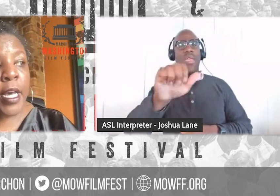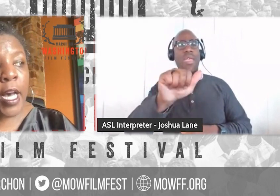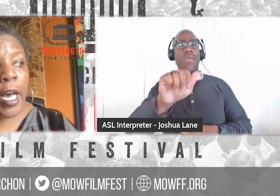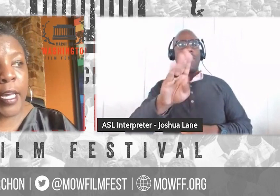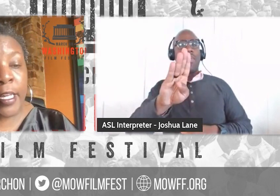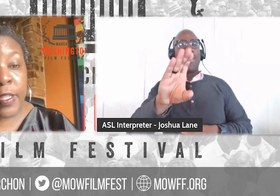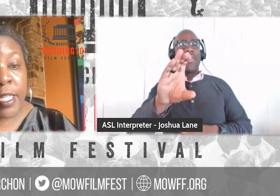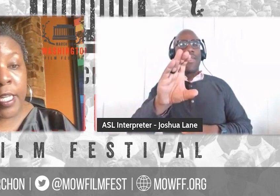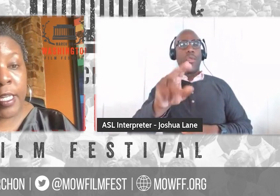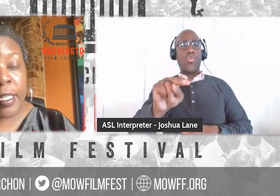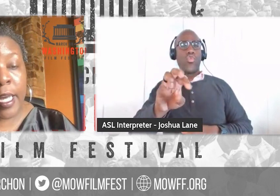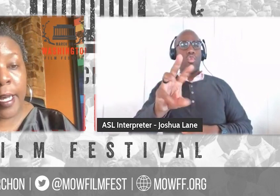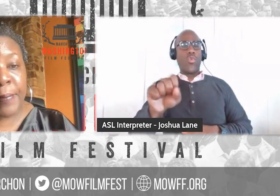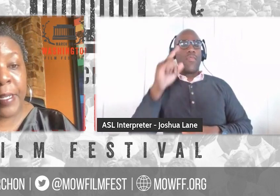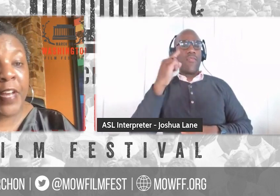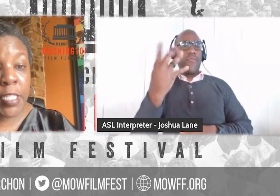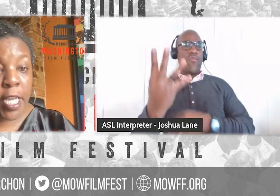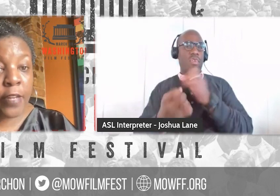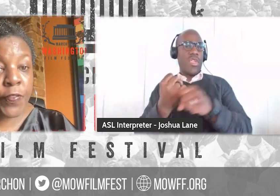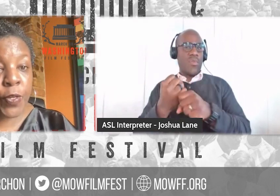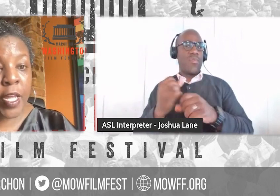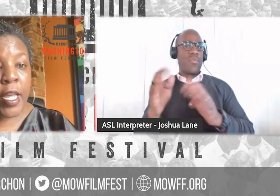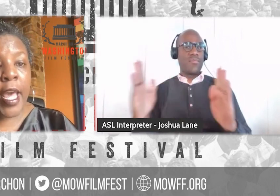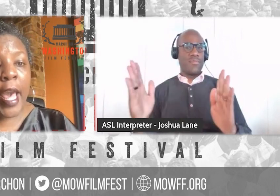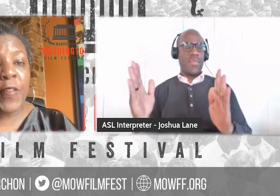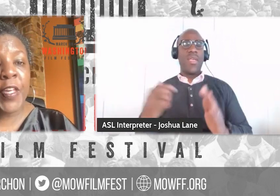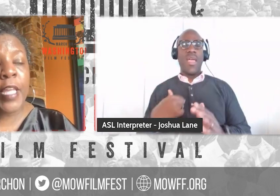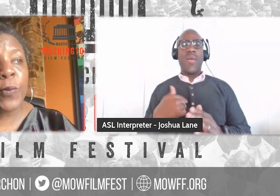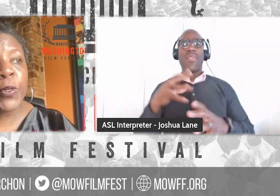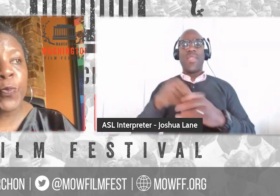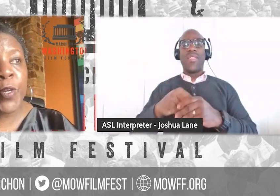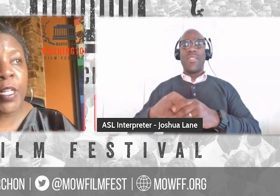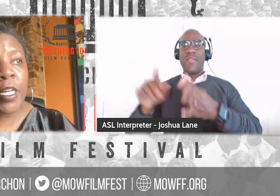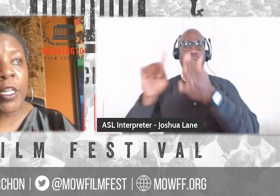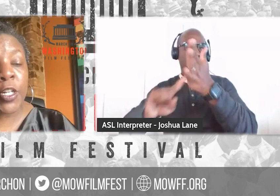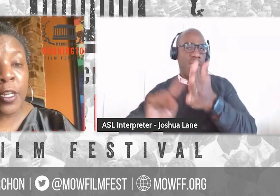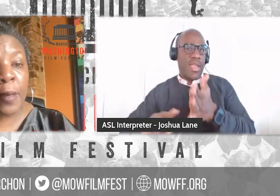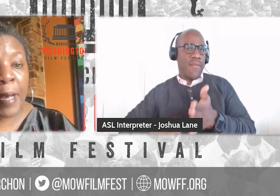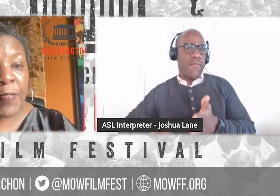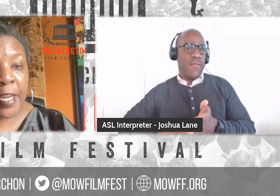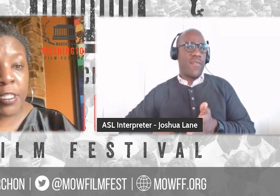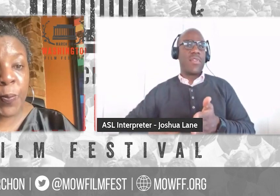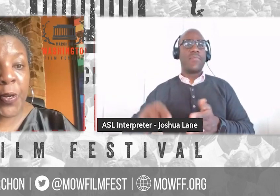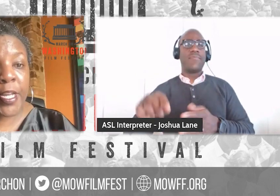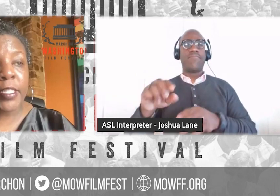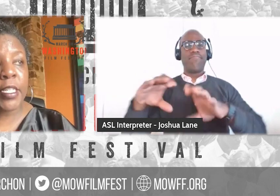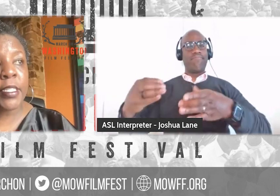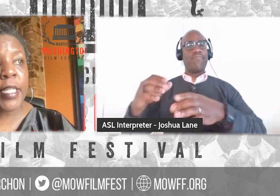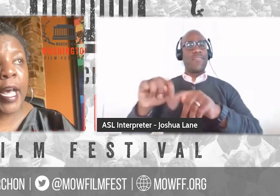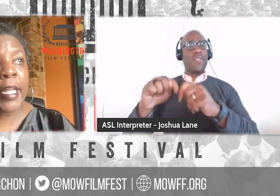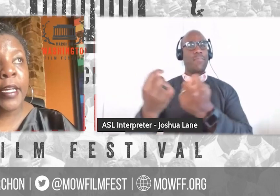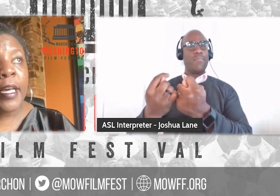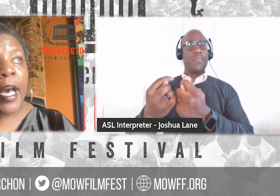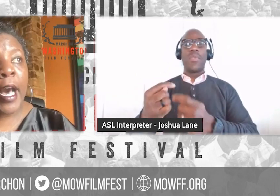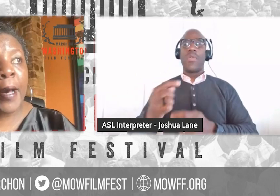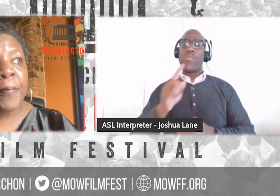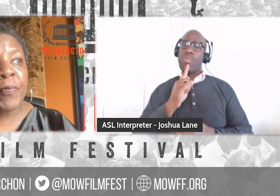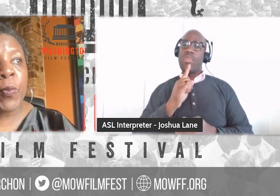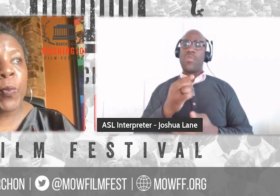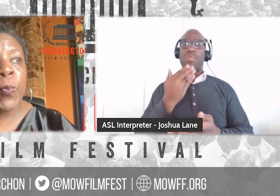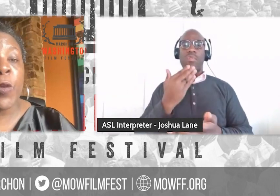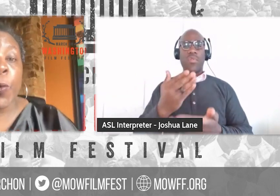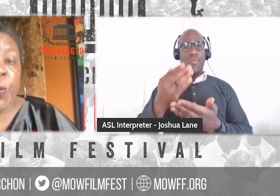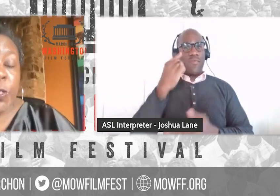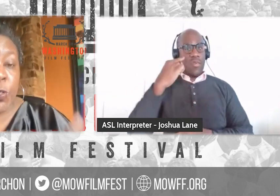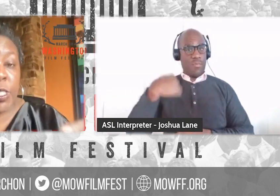was, uh, in the, um, investigative unit. And the thing that was really good about that experience is that, um,